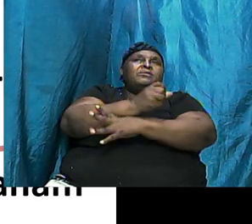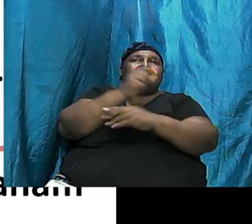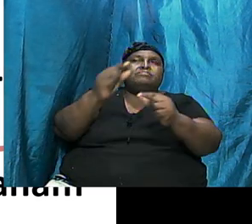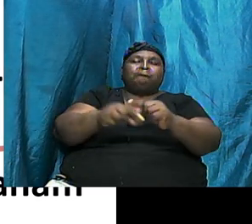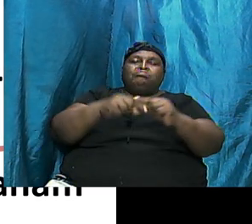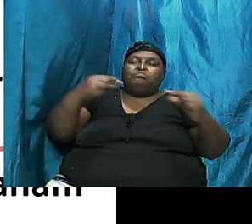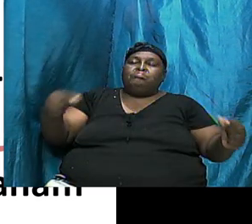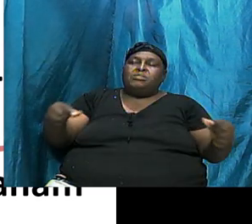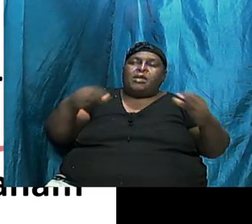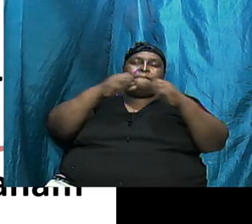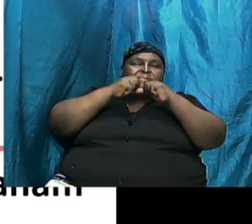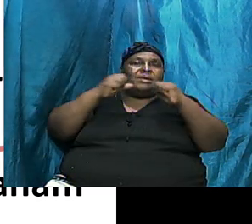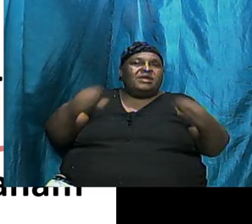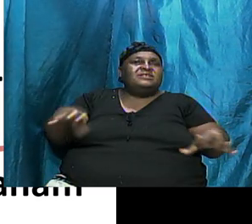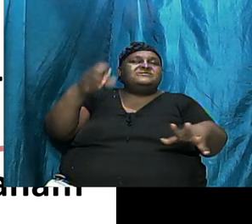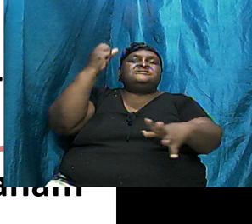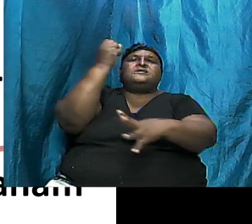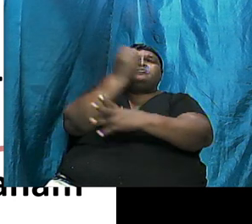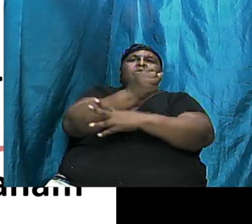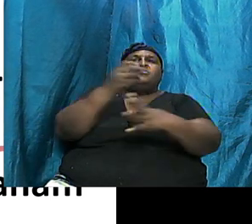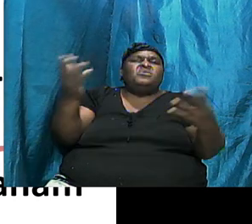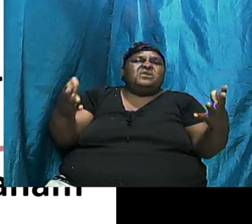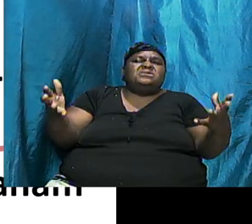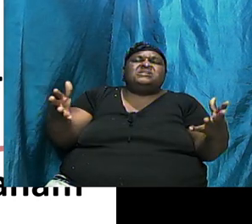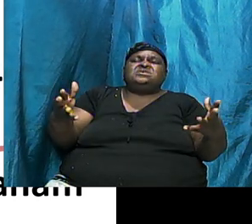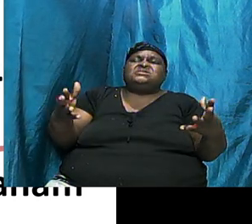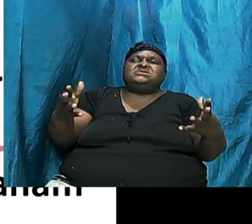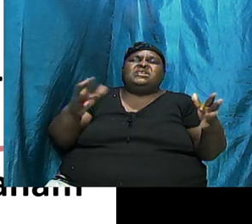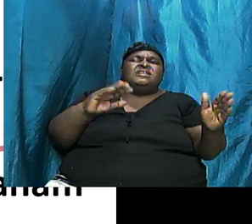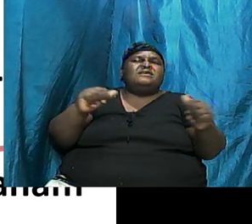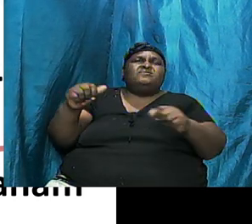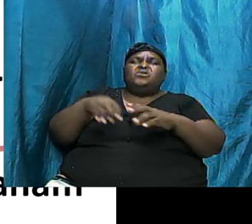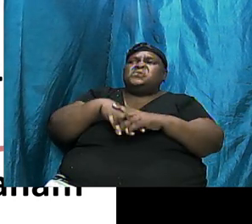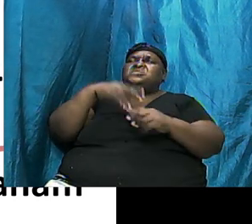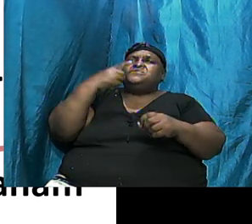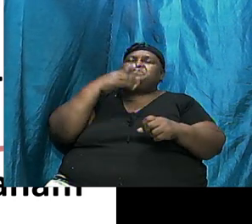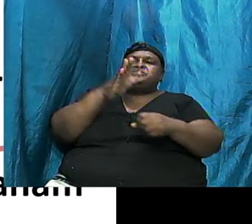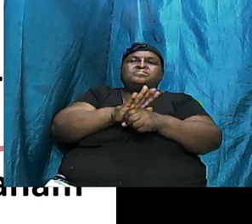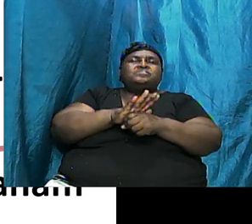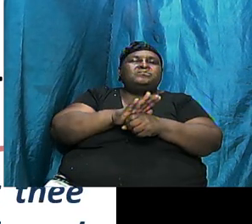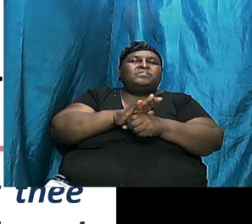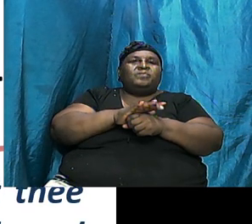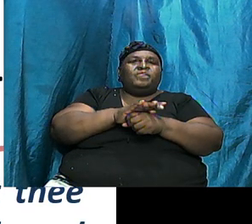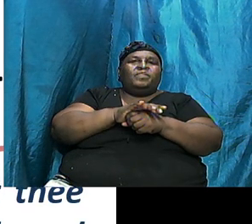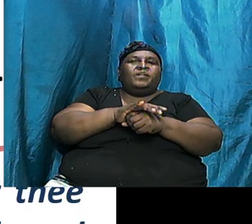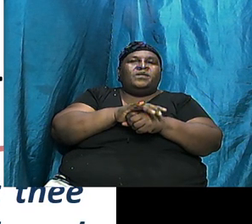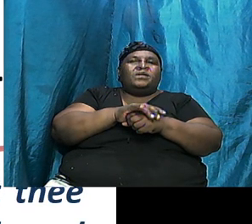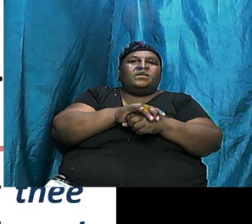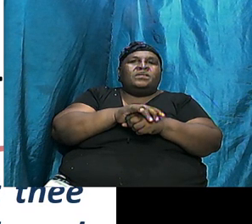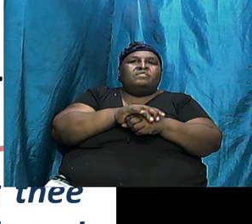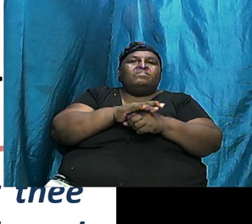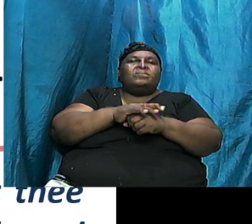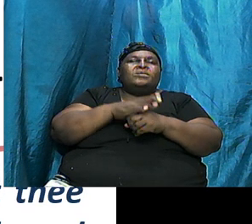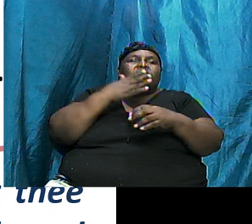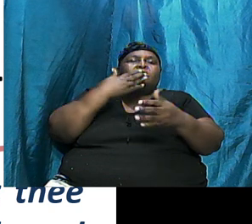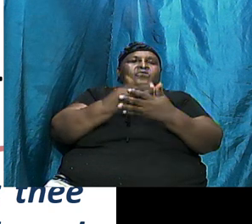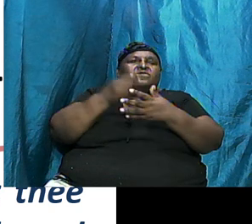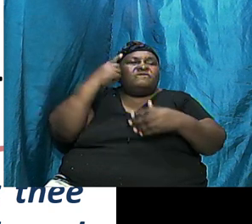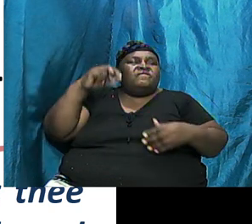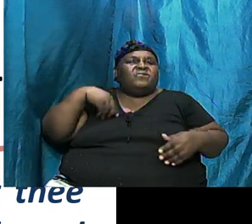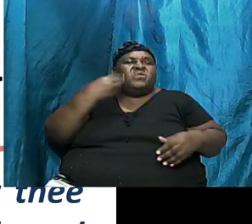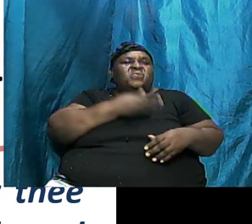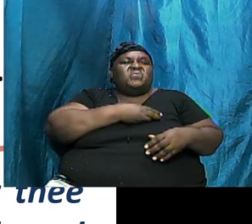And What Is Left Out Of That Promise Brothers And Sisters And It Will Be Good For Us To Read It